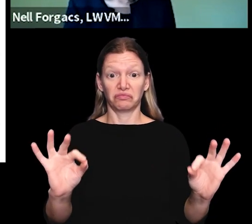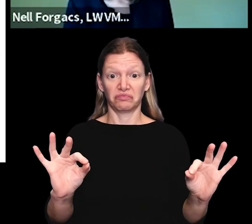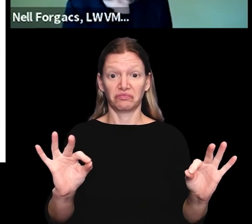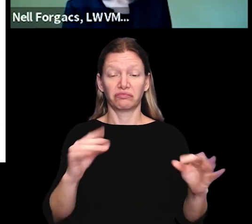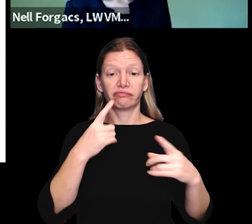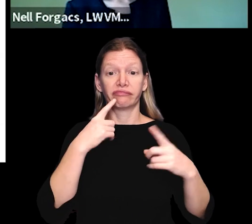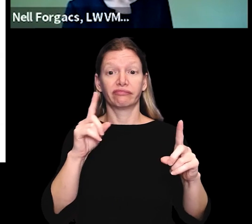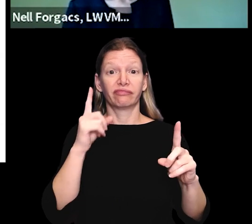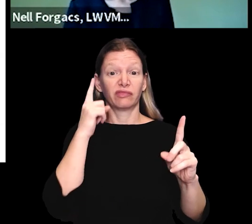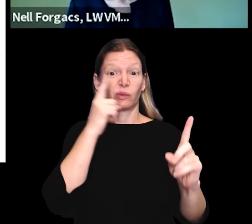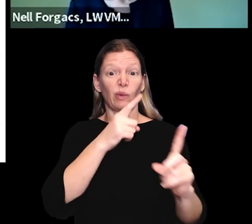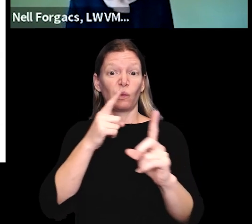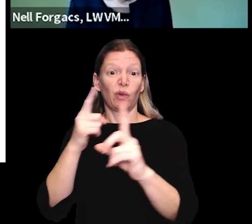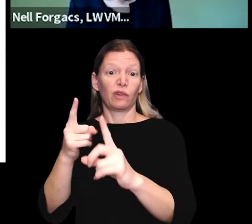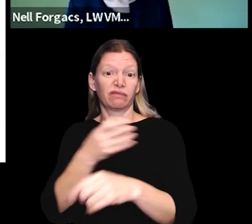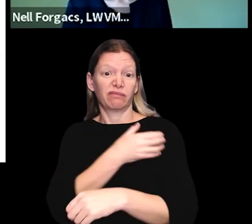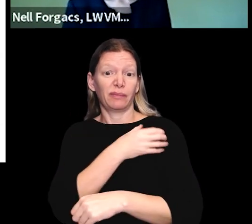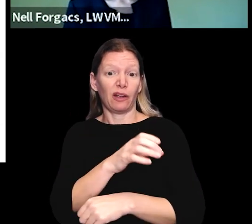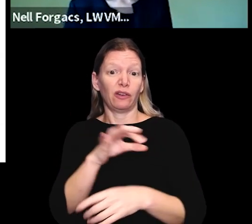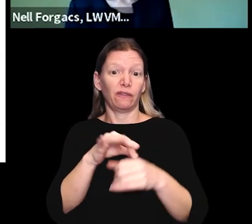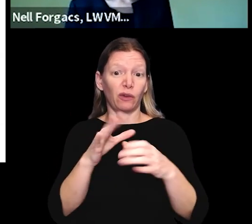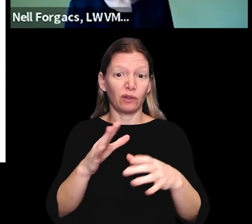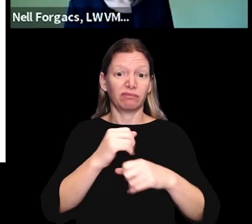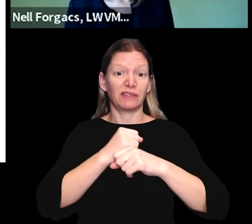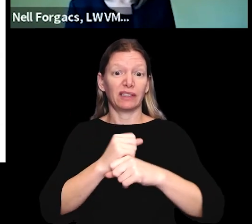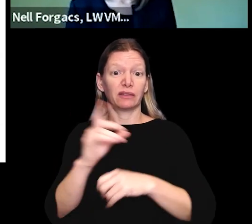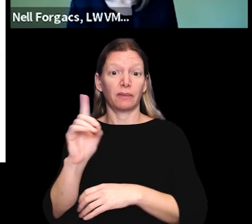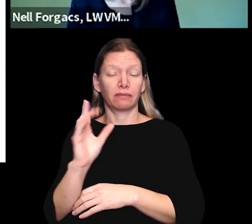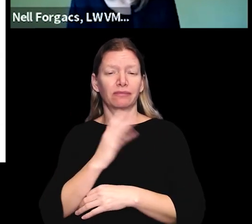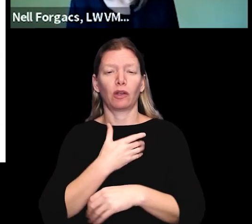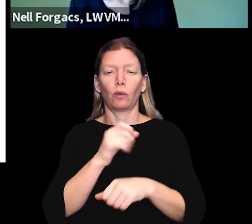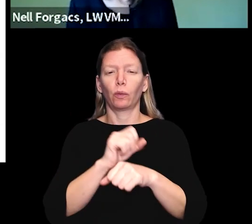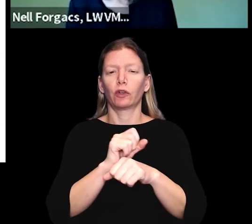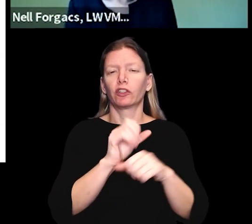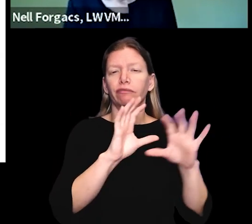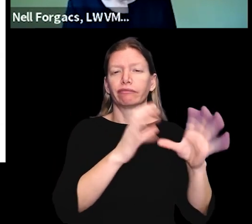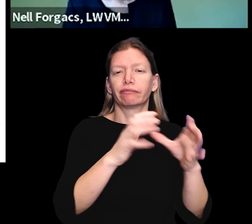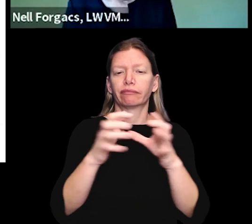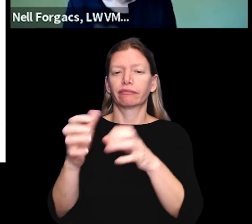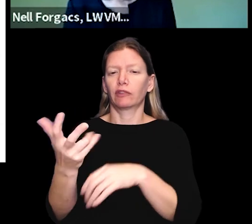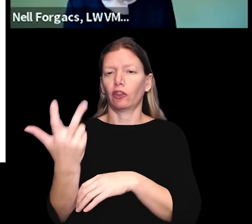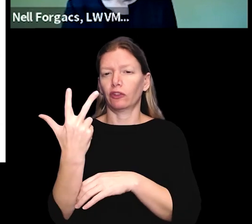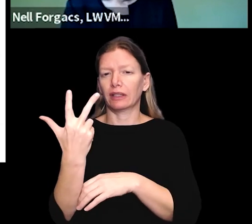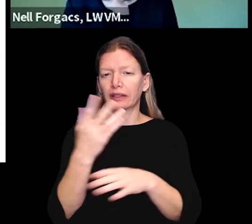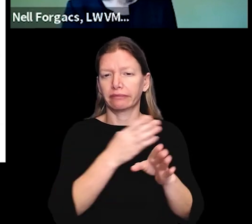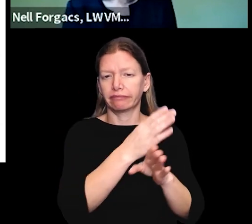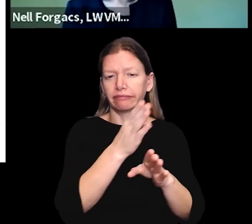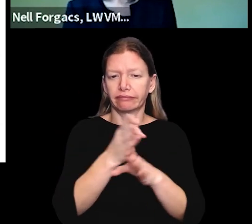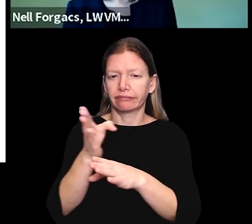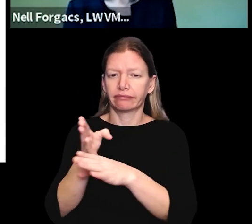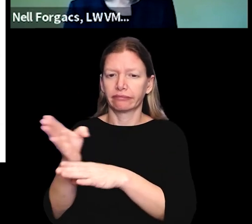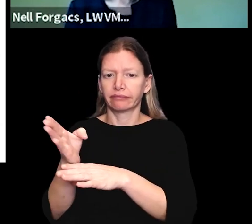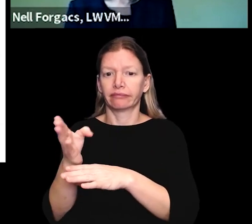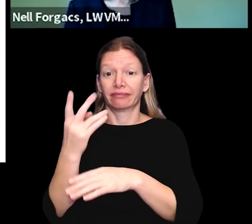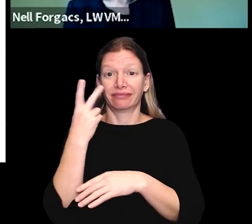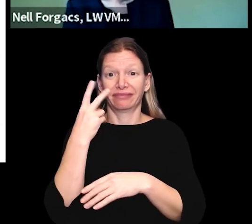so to achieve these goals of empowering voters and defending democracy, our work is grouped into three